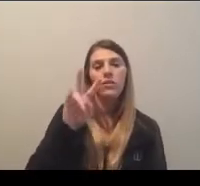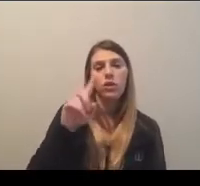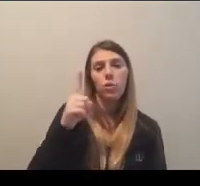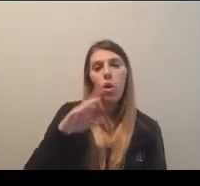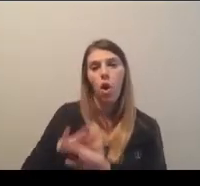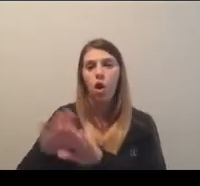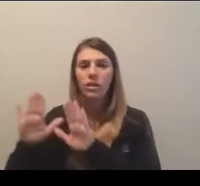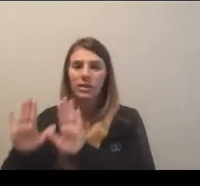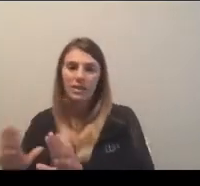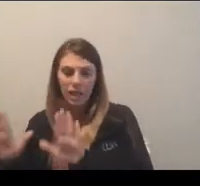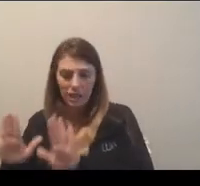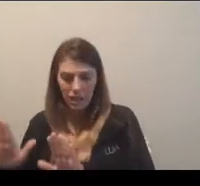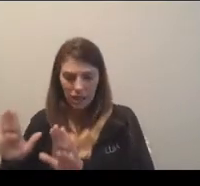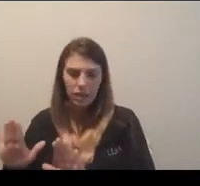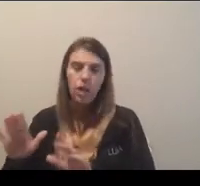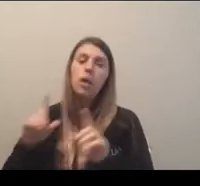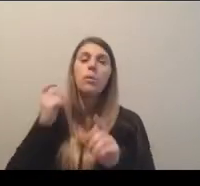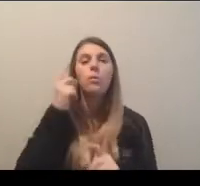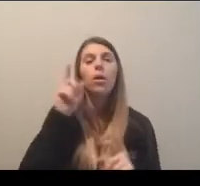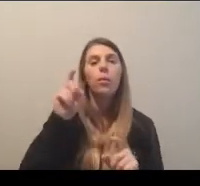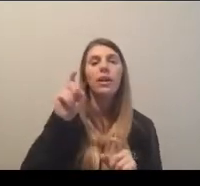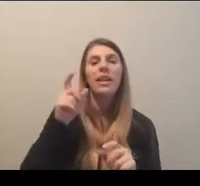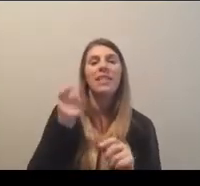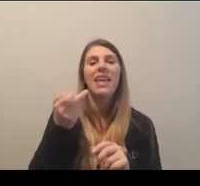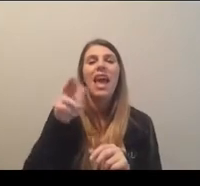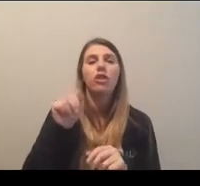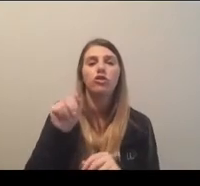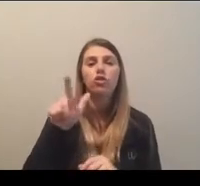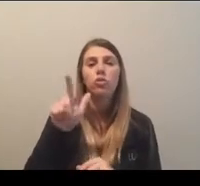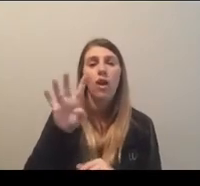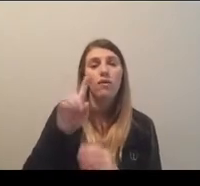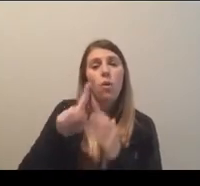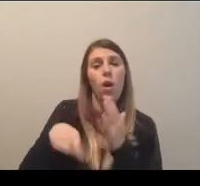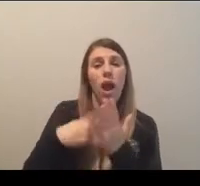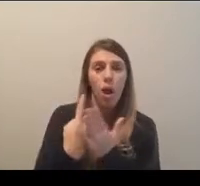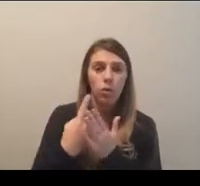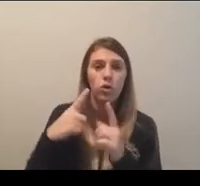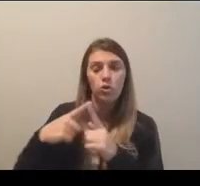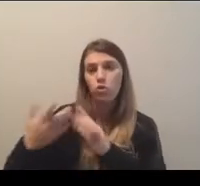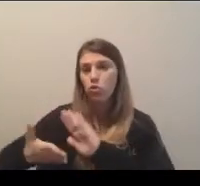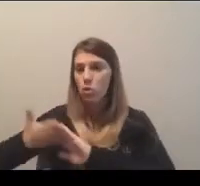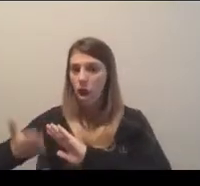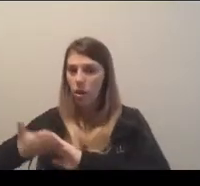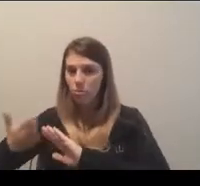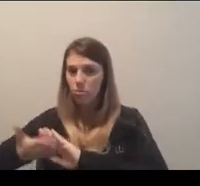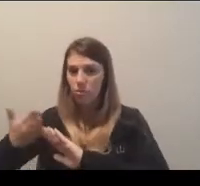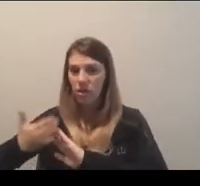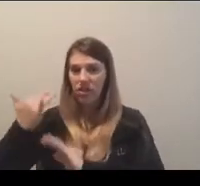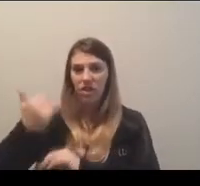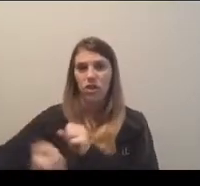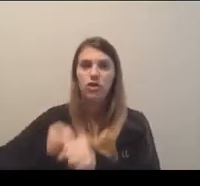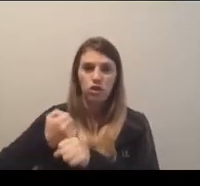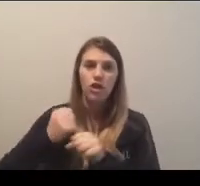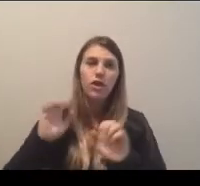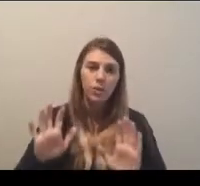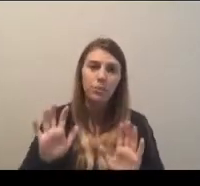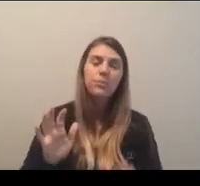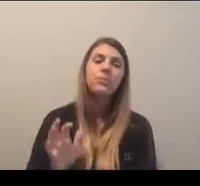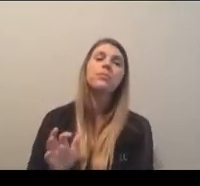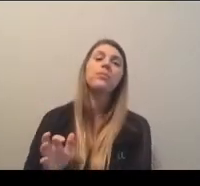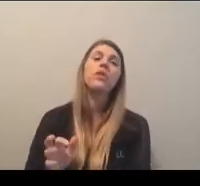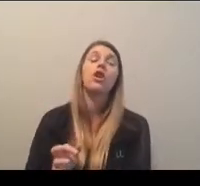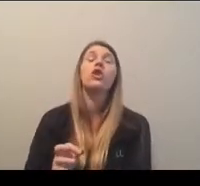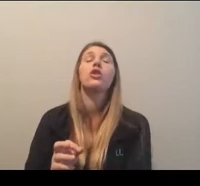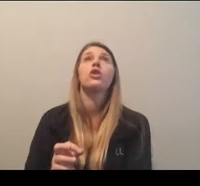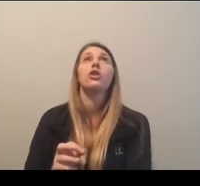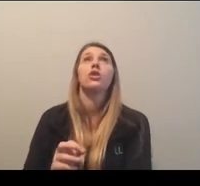Sunday. But we need the extra 24 hours, frankly, in order to operationalize this this year. That, so therefore,